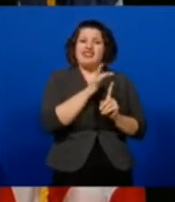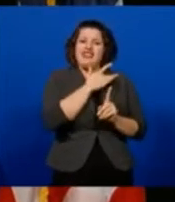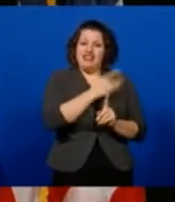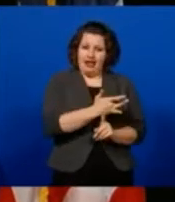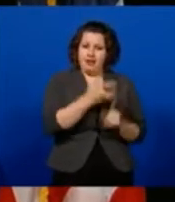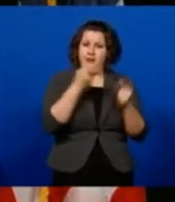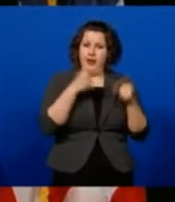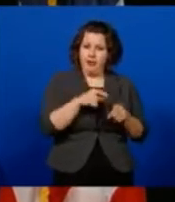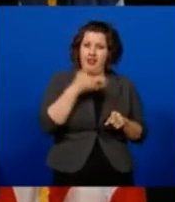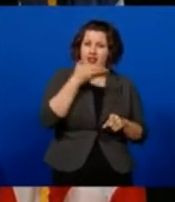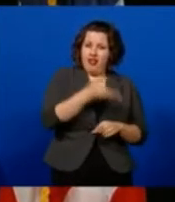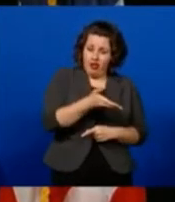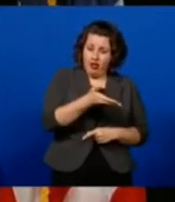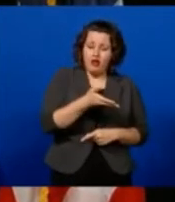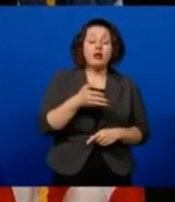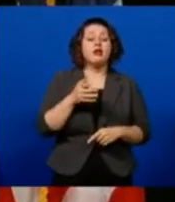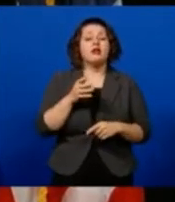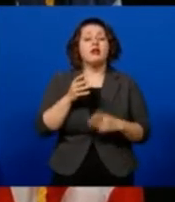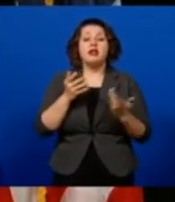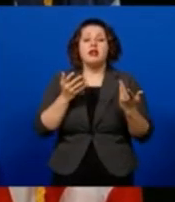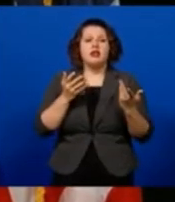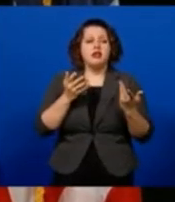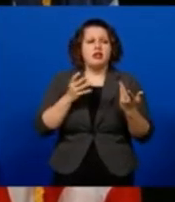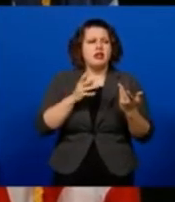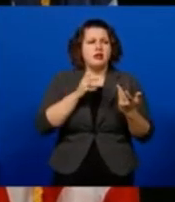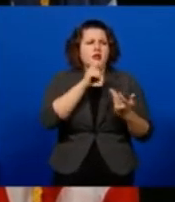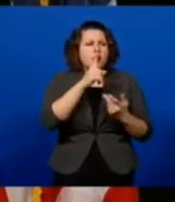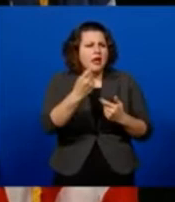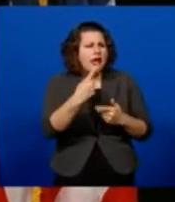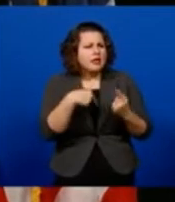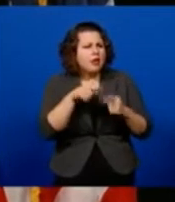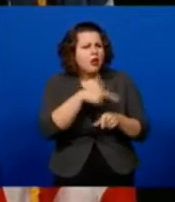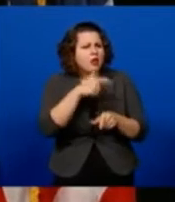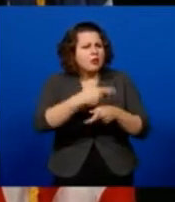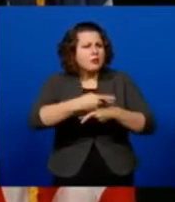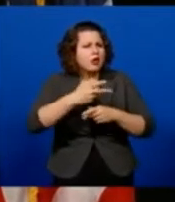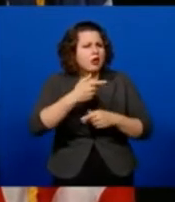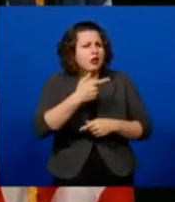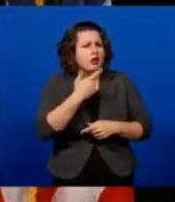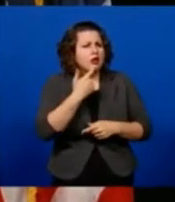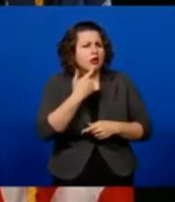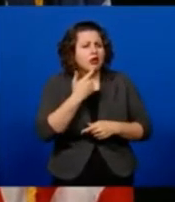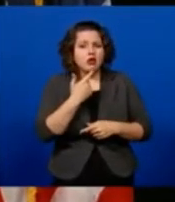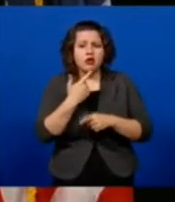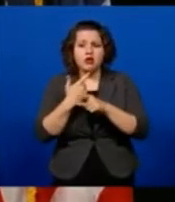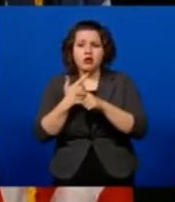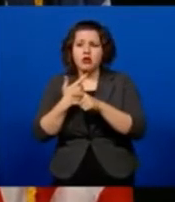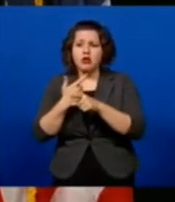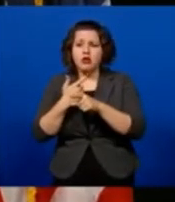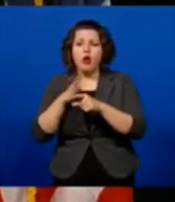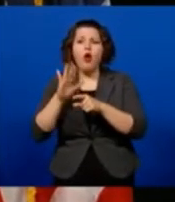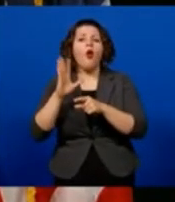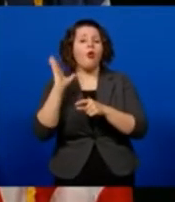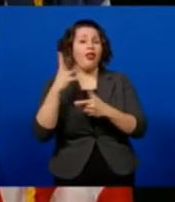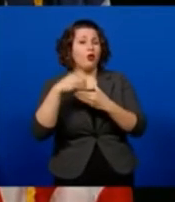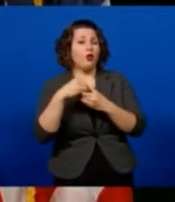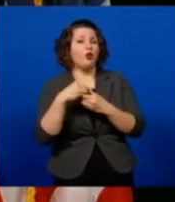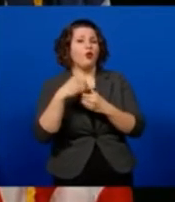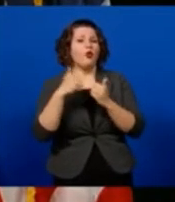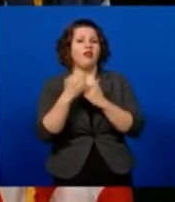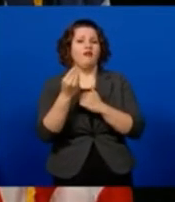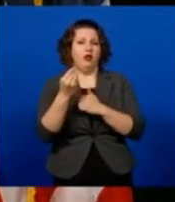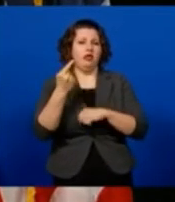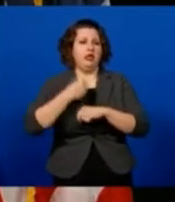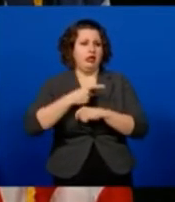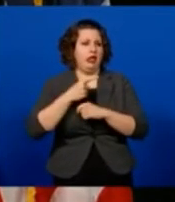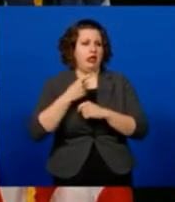spread. And I don't know what she asked. What did she ask about long-term care? Will that be included in the 14-day average? Yeah, it